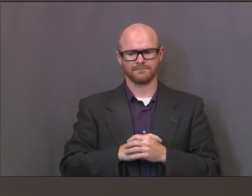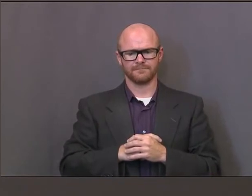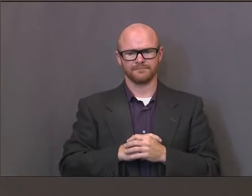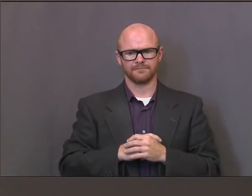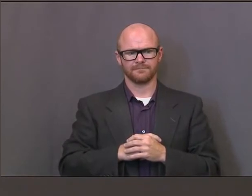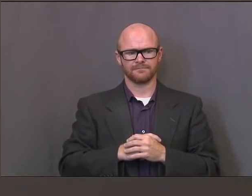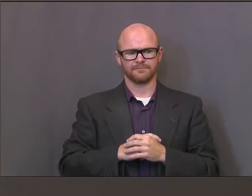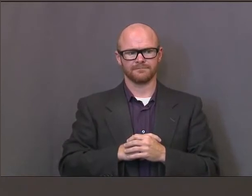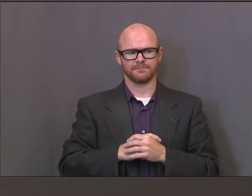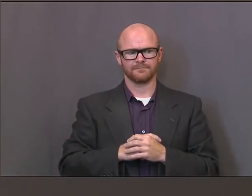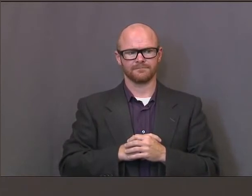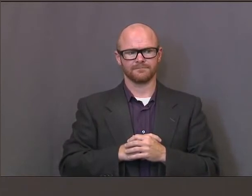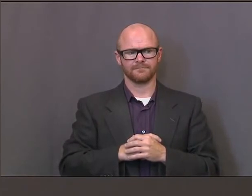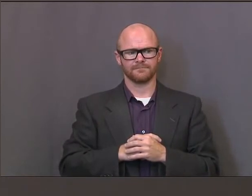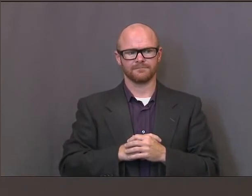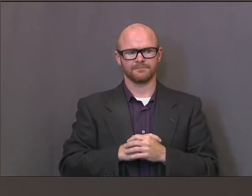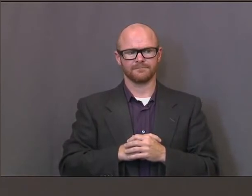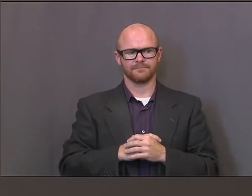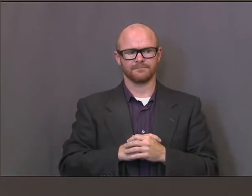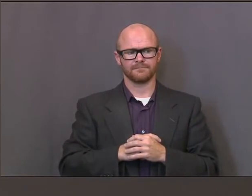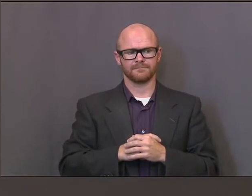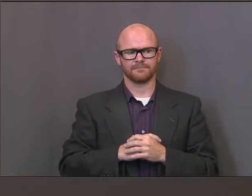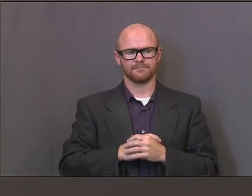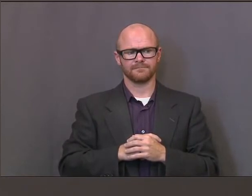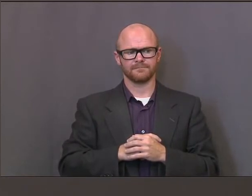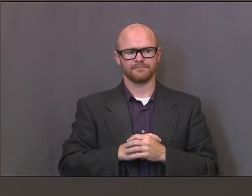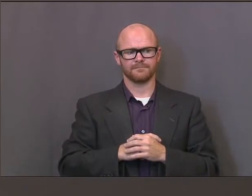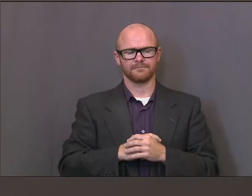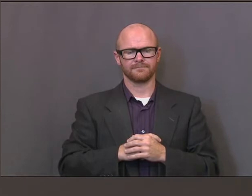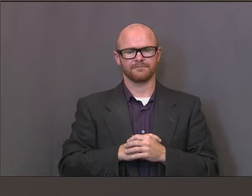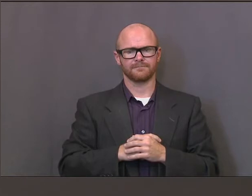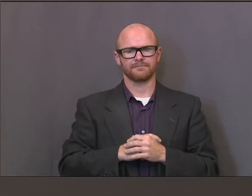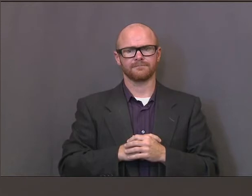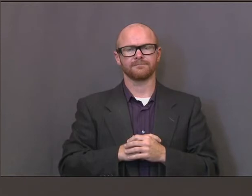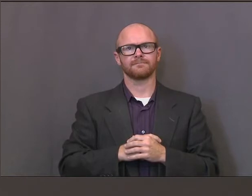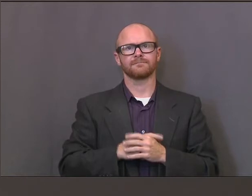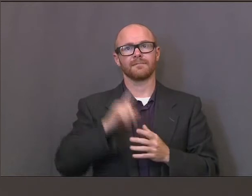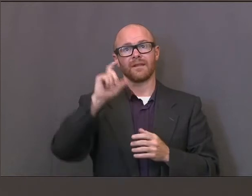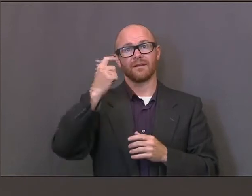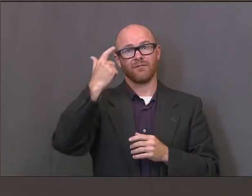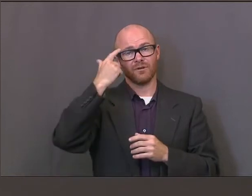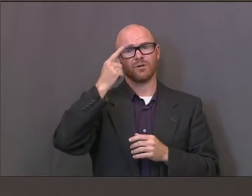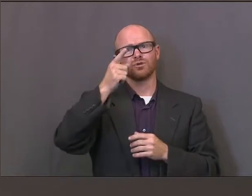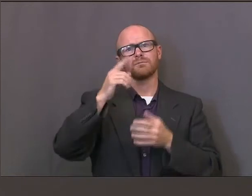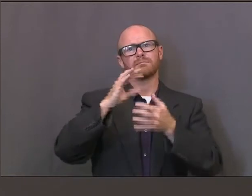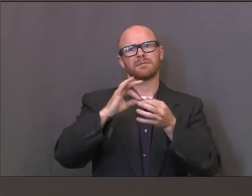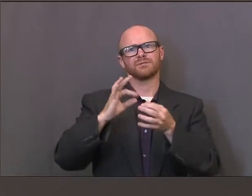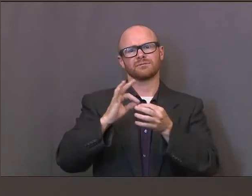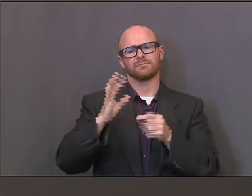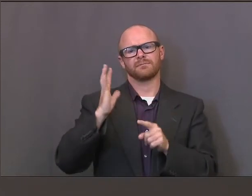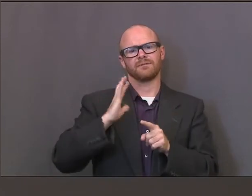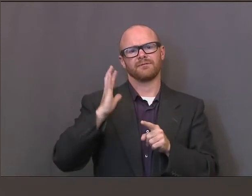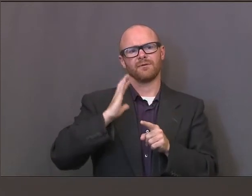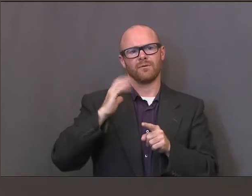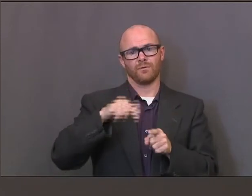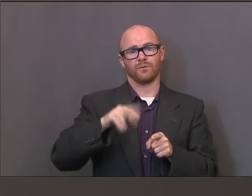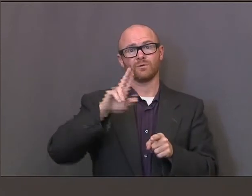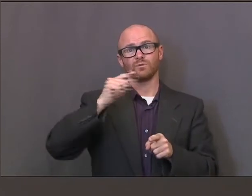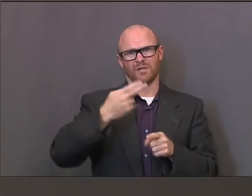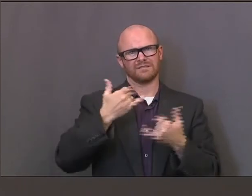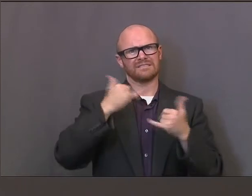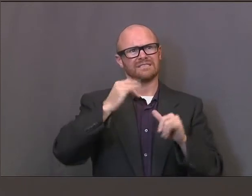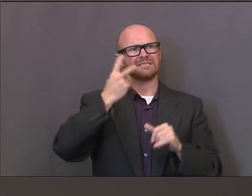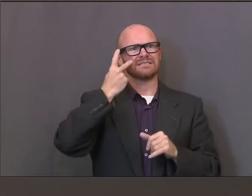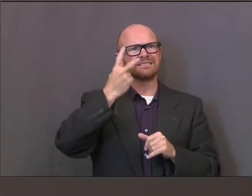Yes, this is Jacob Poppenstein from KSL.com. Governor, you mentioned earlier that, you know, Utah is still seeing